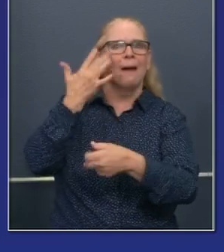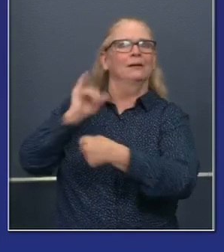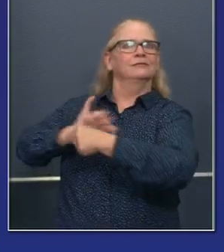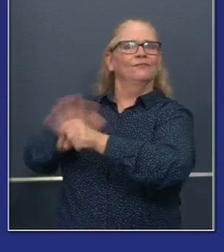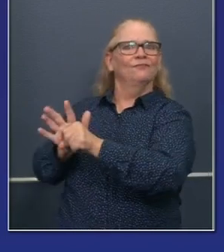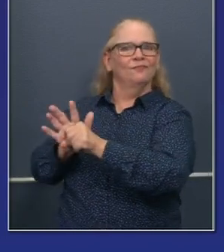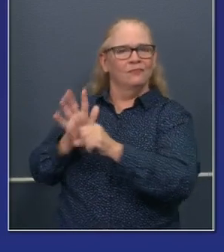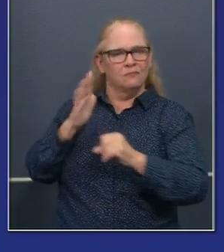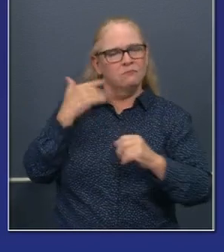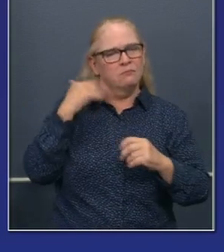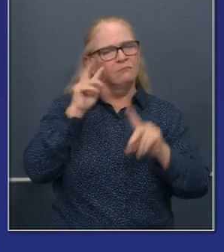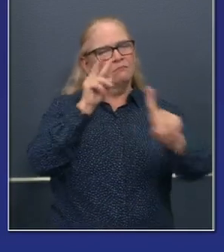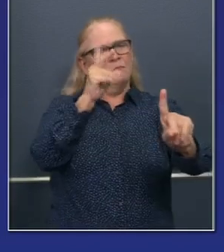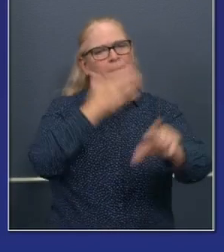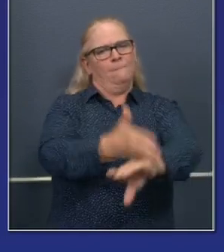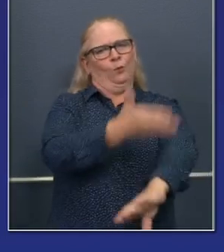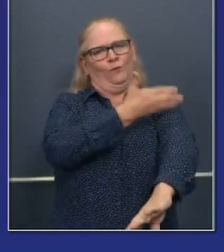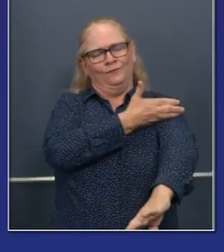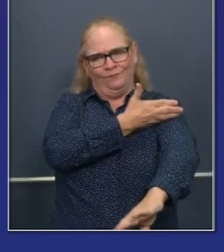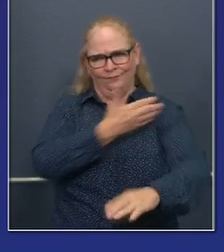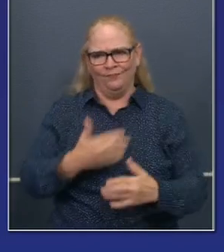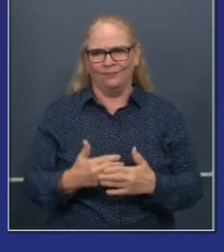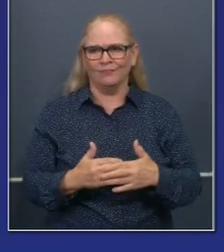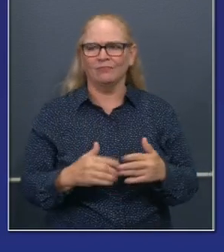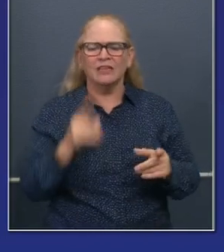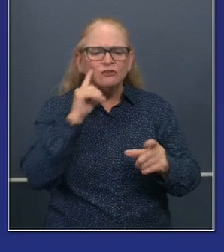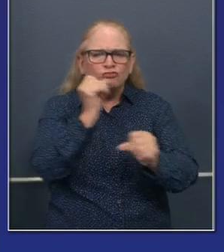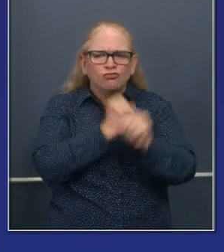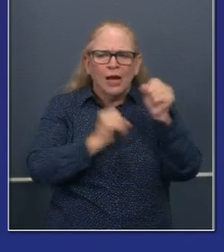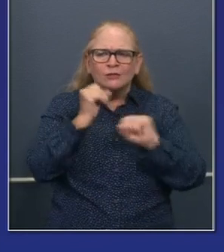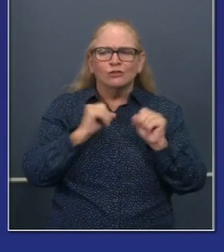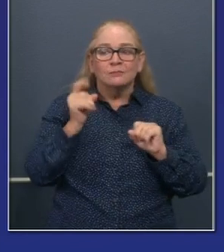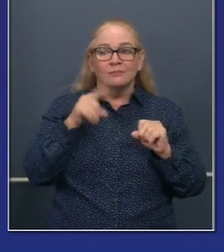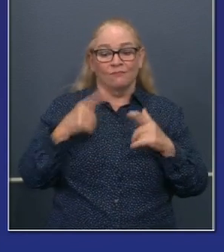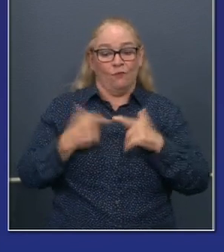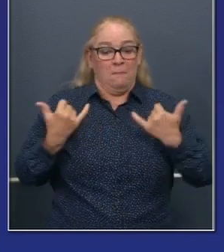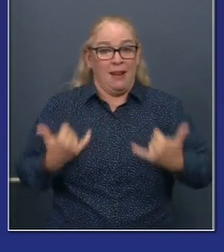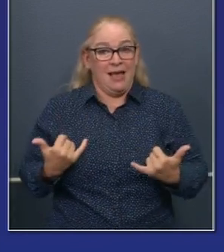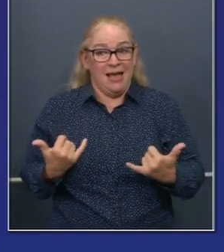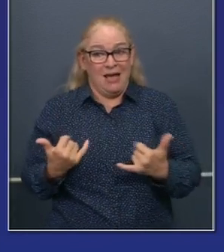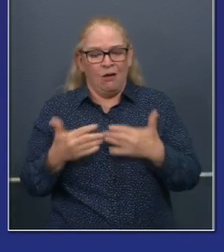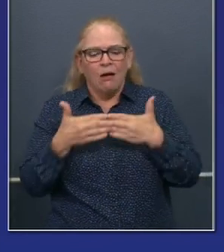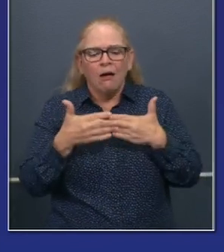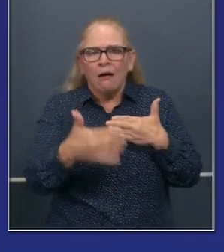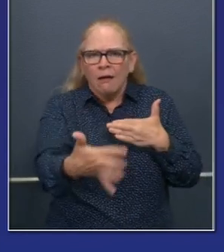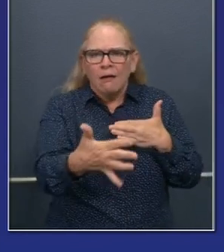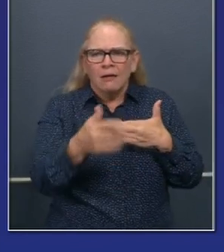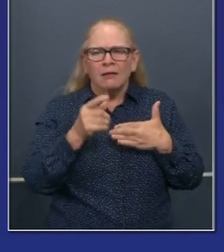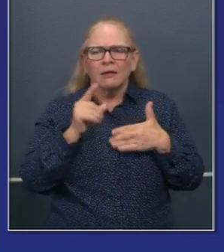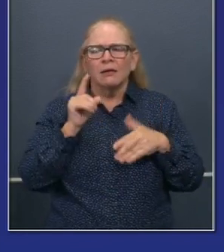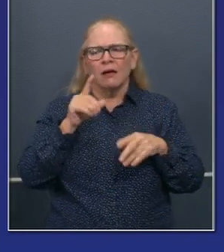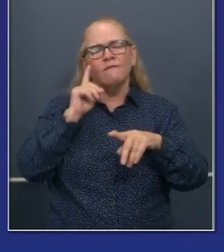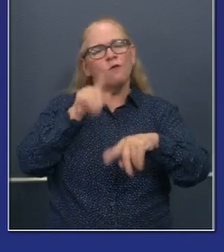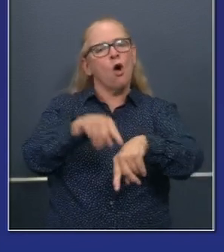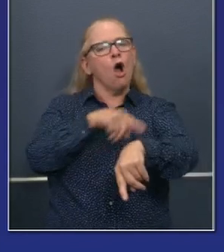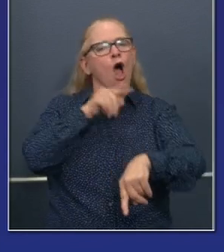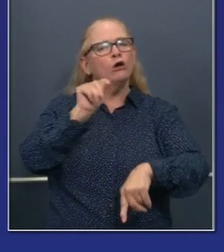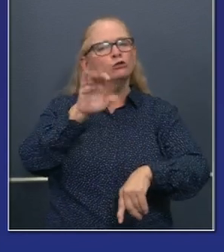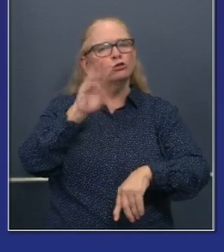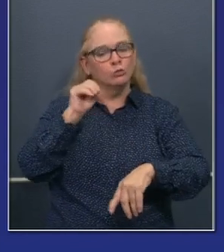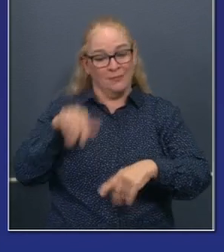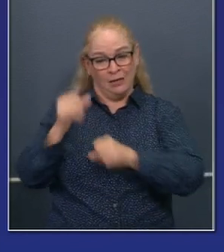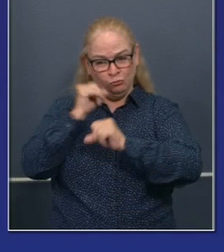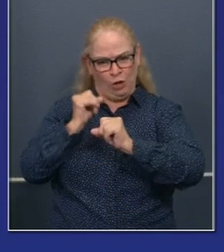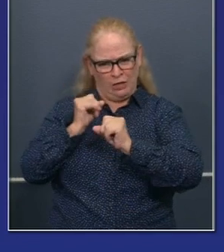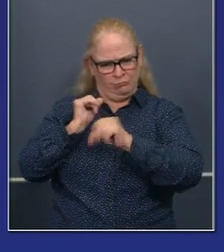on the immediate, the near term, obviously a focus mindful on what may take a year or two in the median term